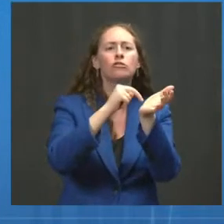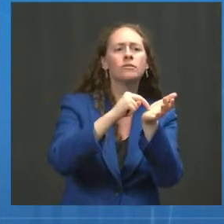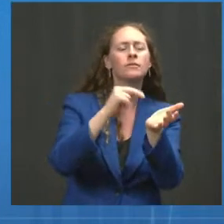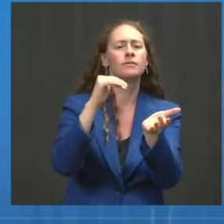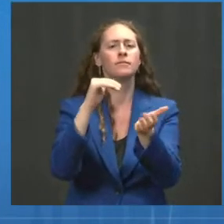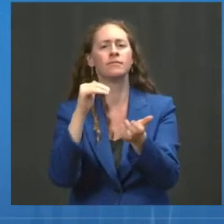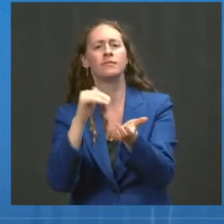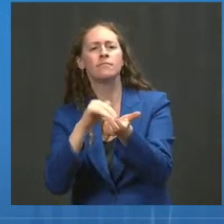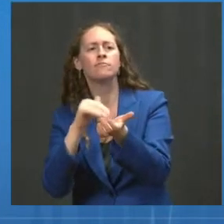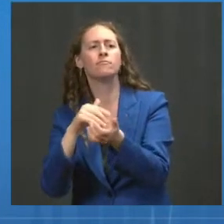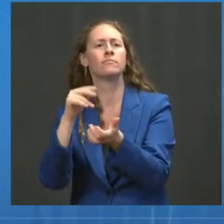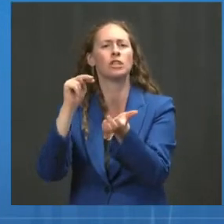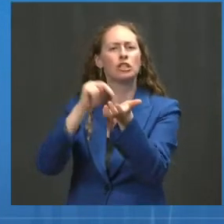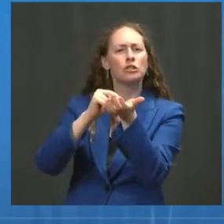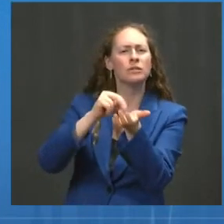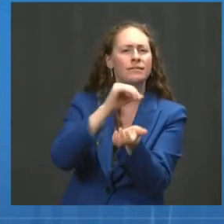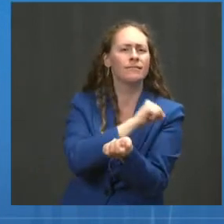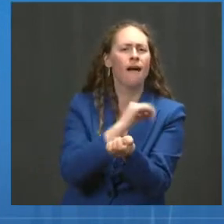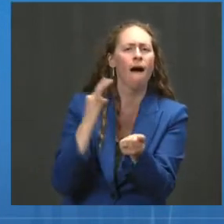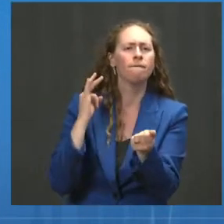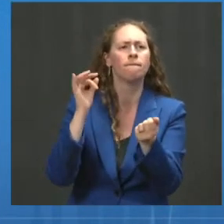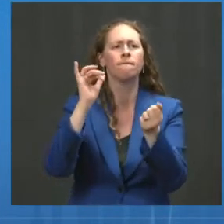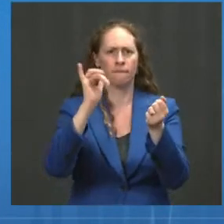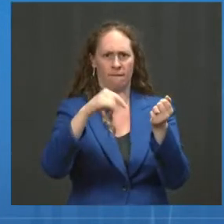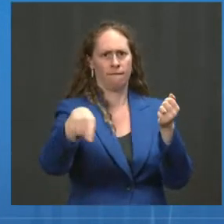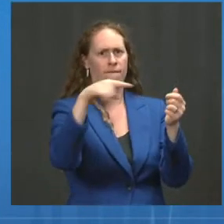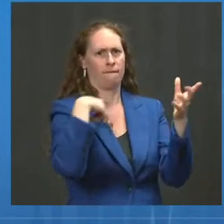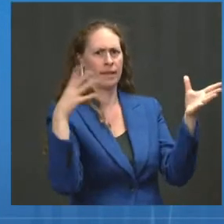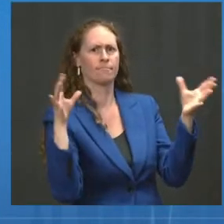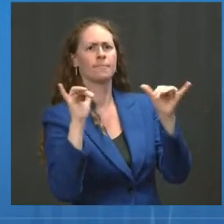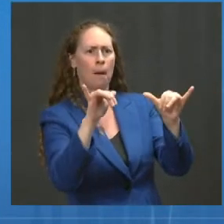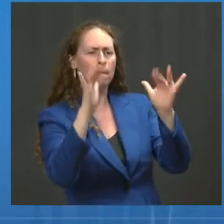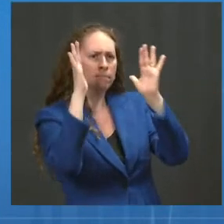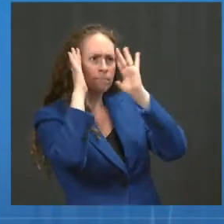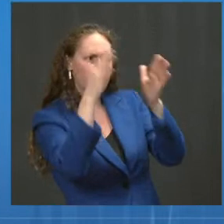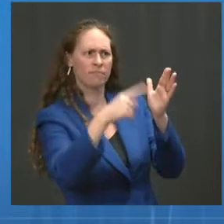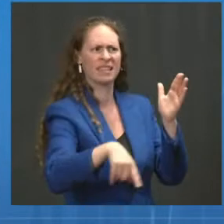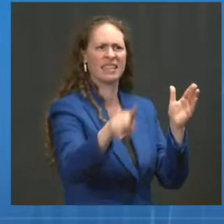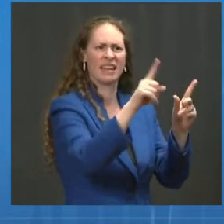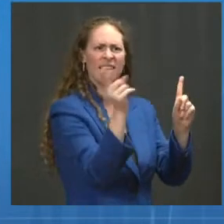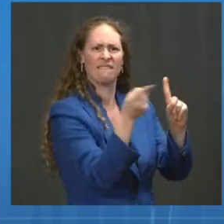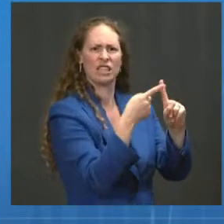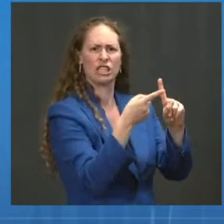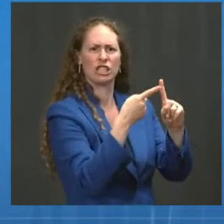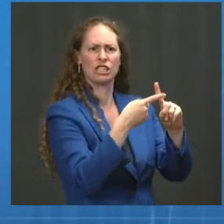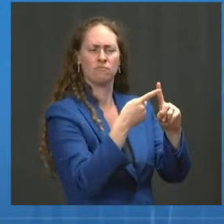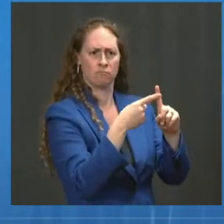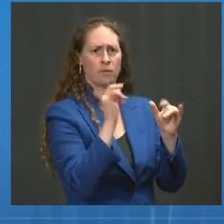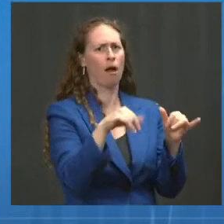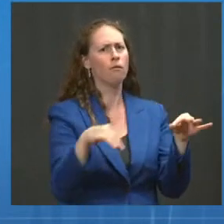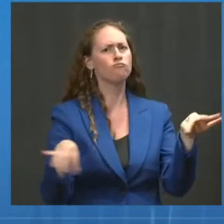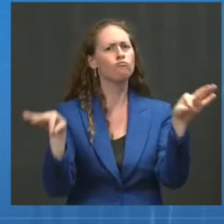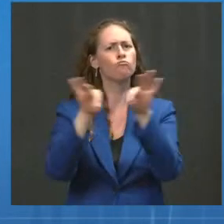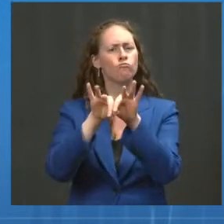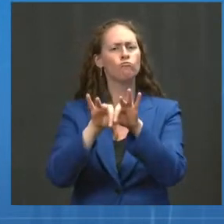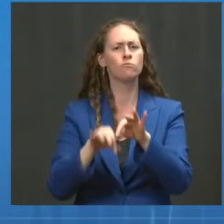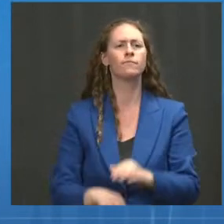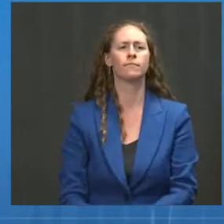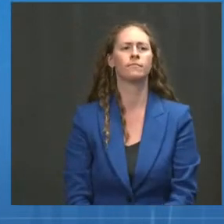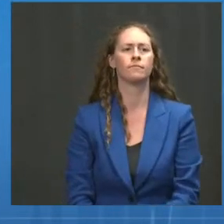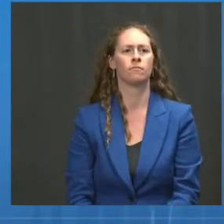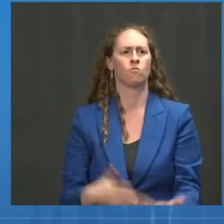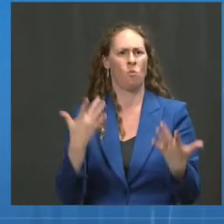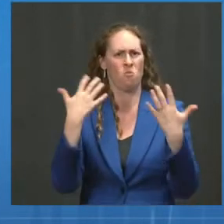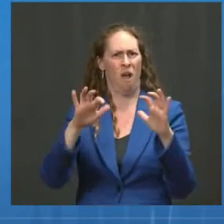populations that we will be starting with. So we do prioritize the most vulnerable, and think that's going to be essential in our goal, ultimately, to